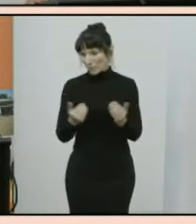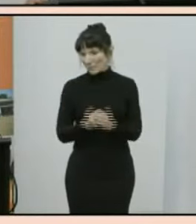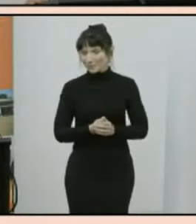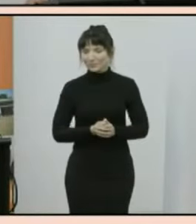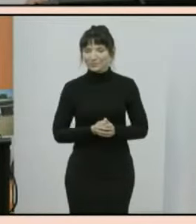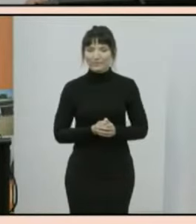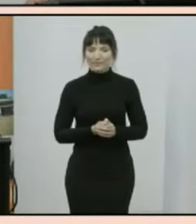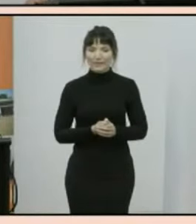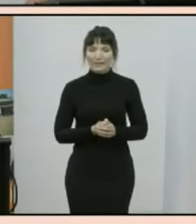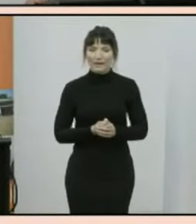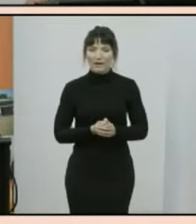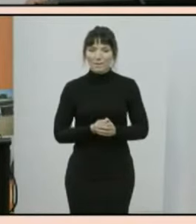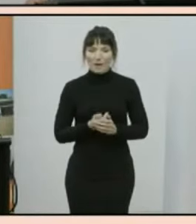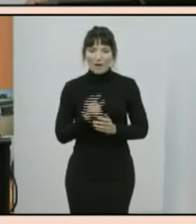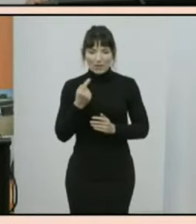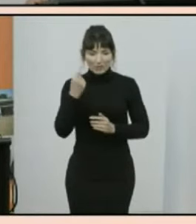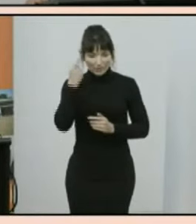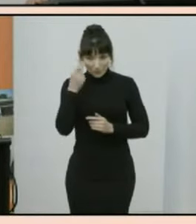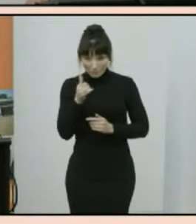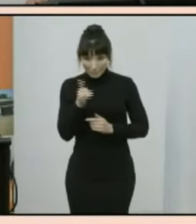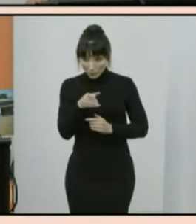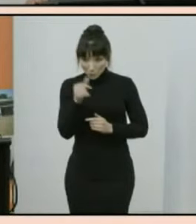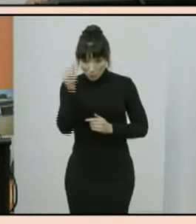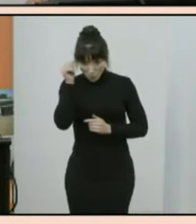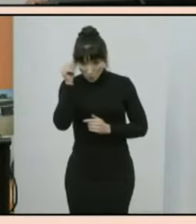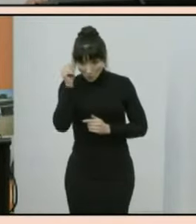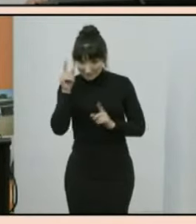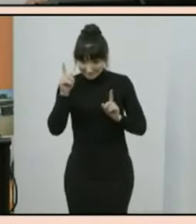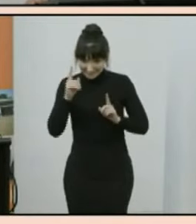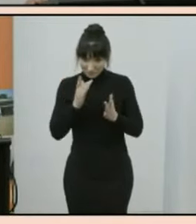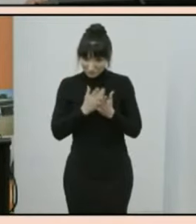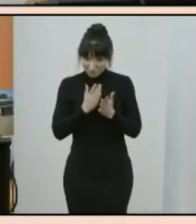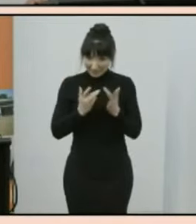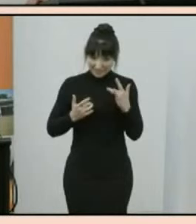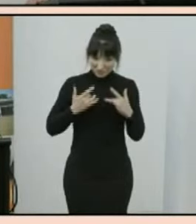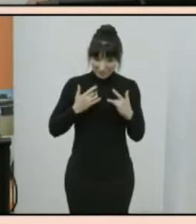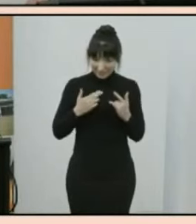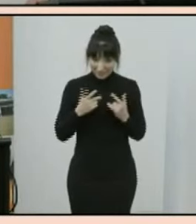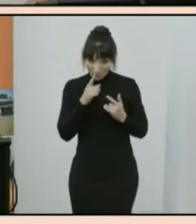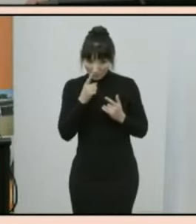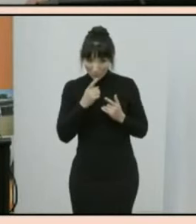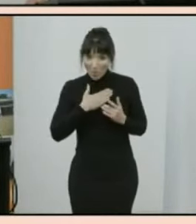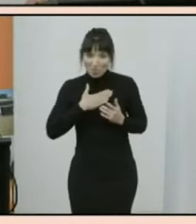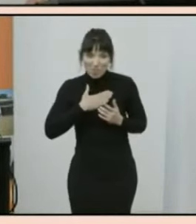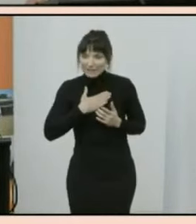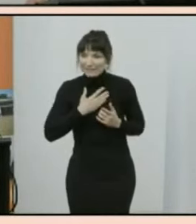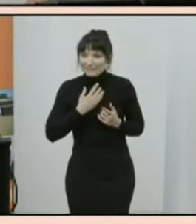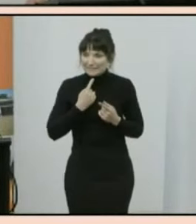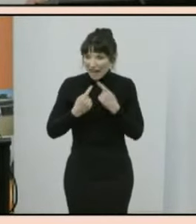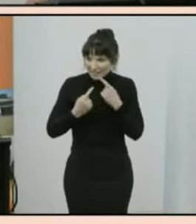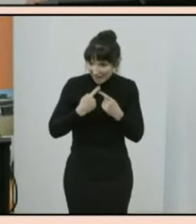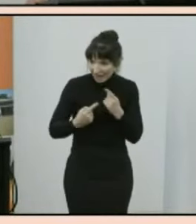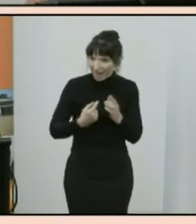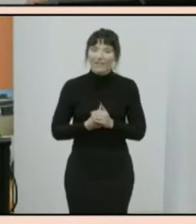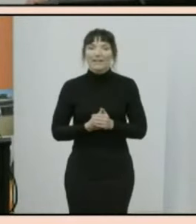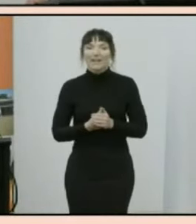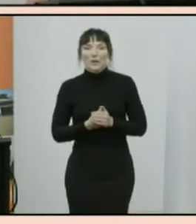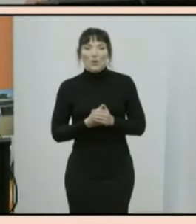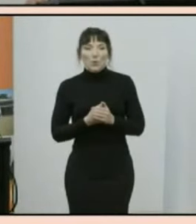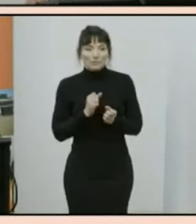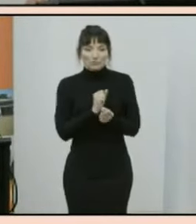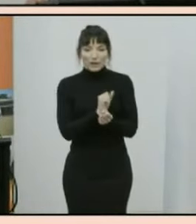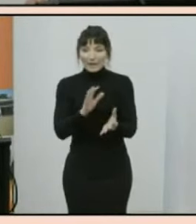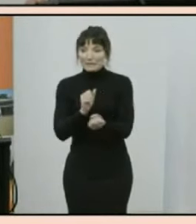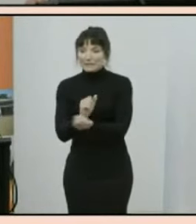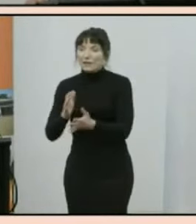as i think you may have heard from others today is like christmas for data nerds across australia we are releasing millions of